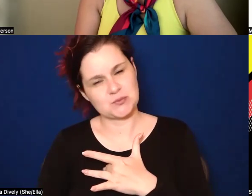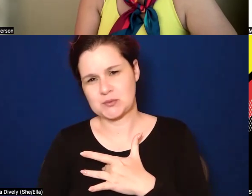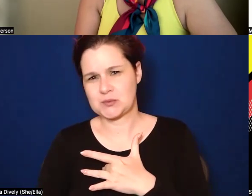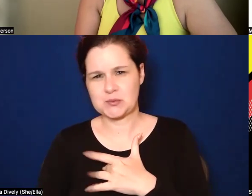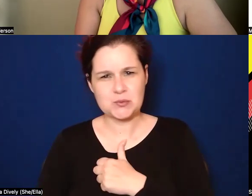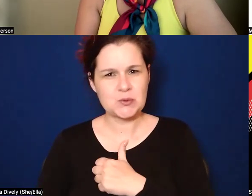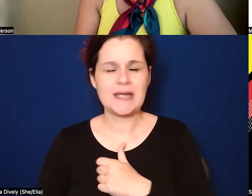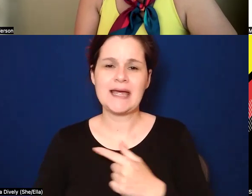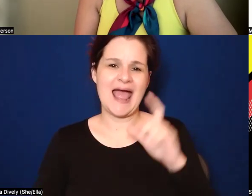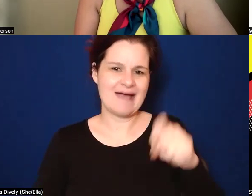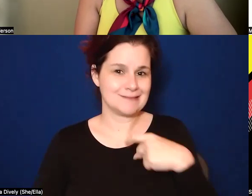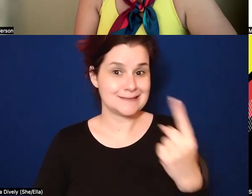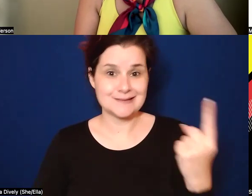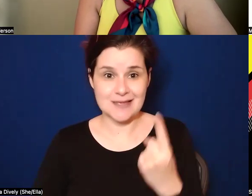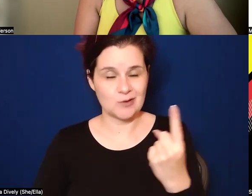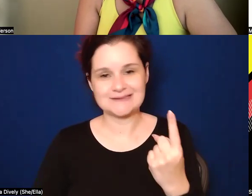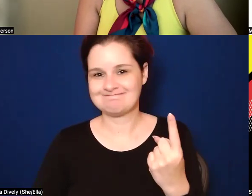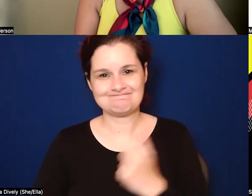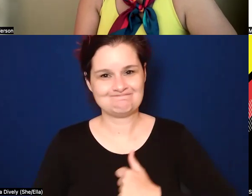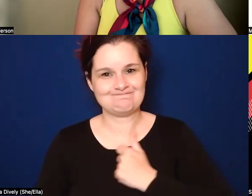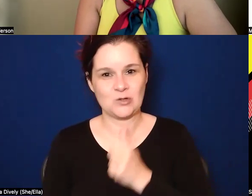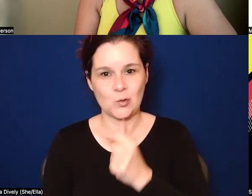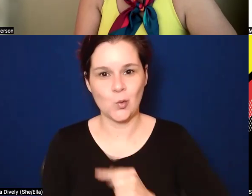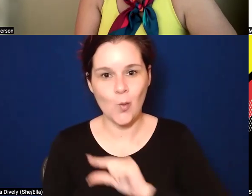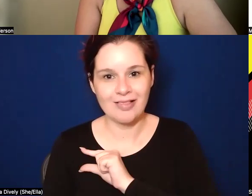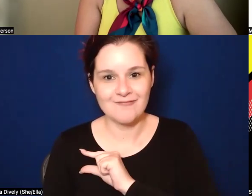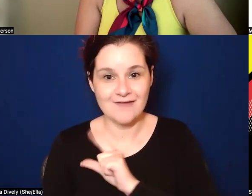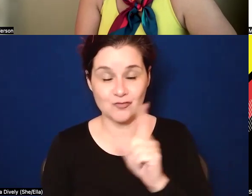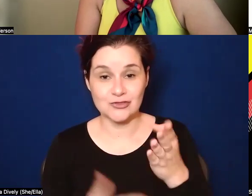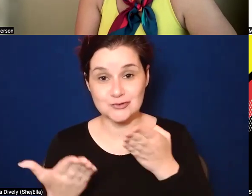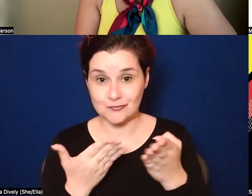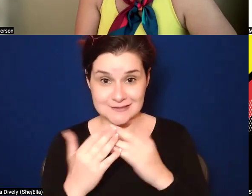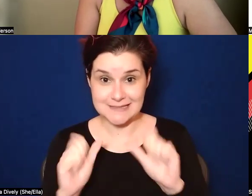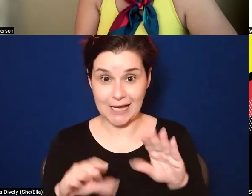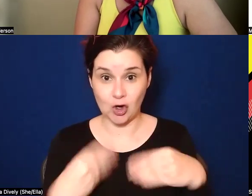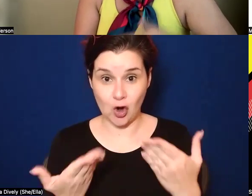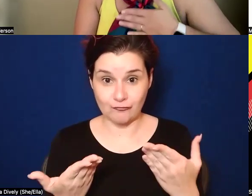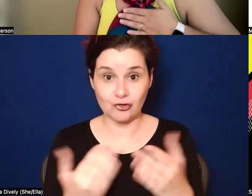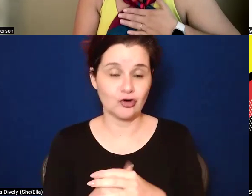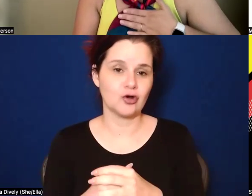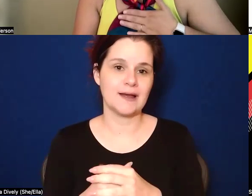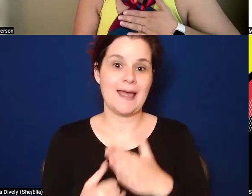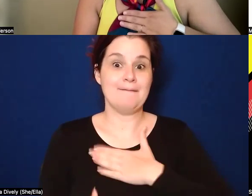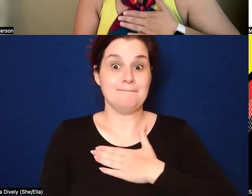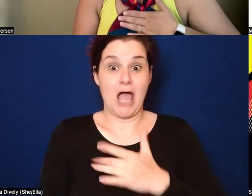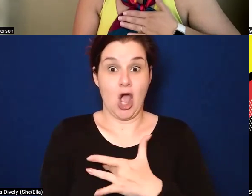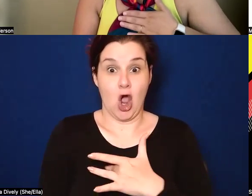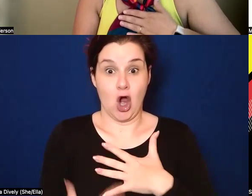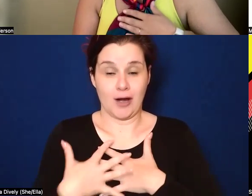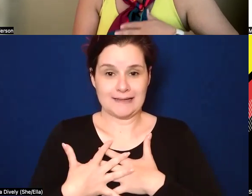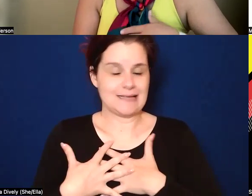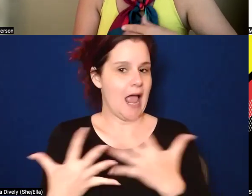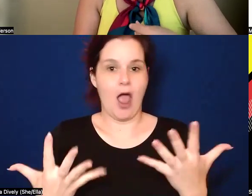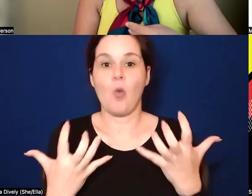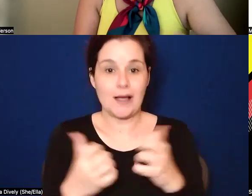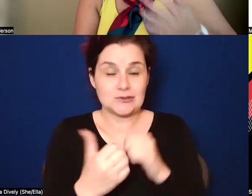to have to tell someone you don't qualify for the services that I offer in my heart, right? I want to